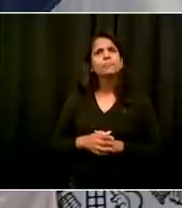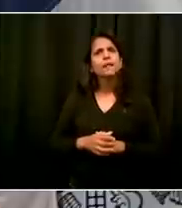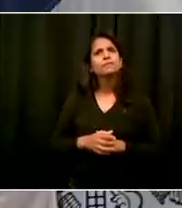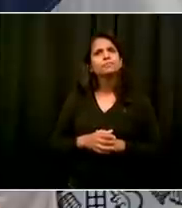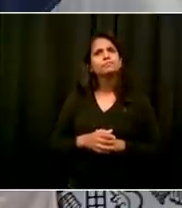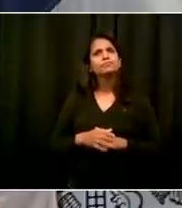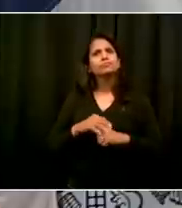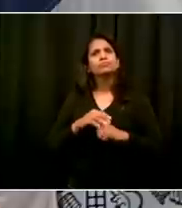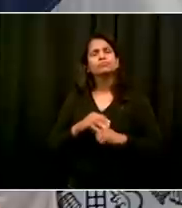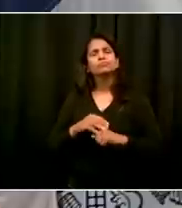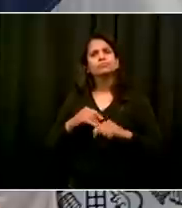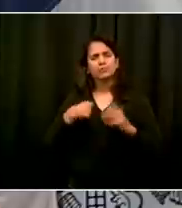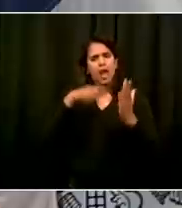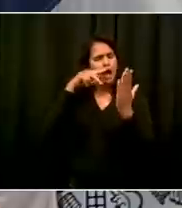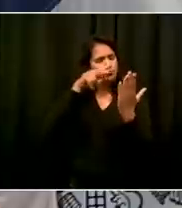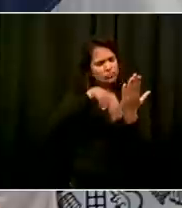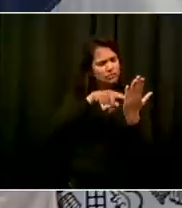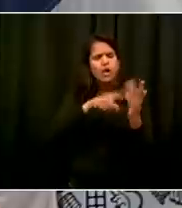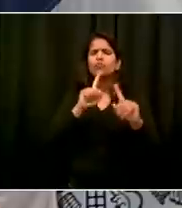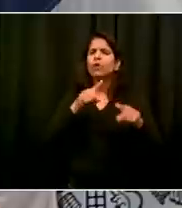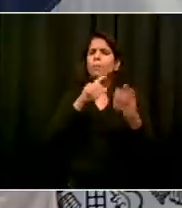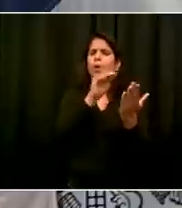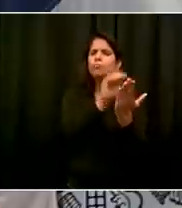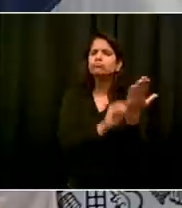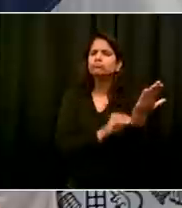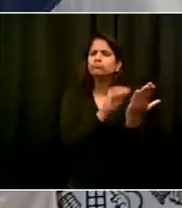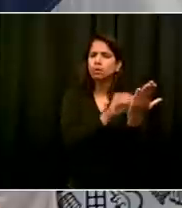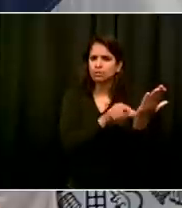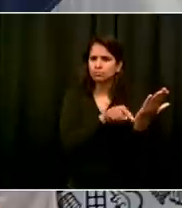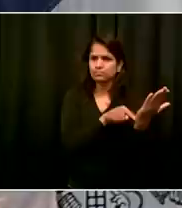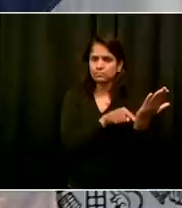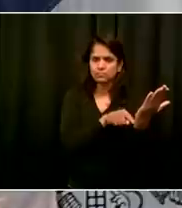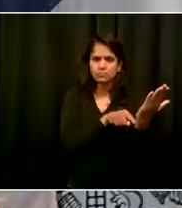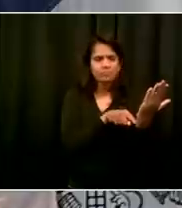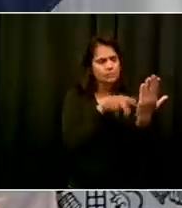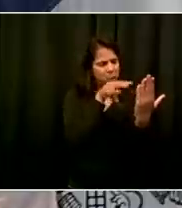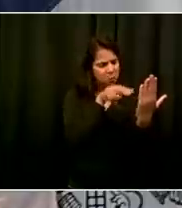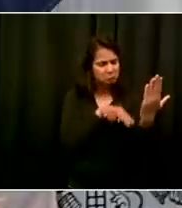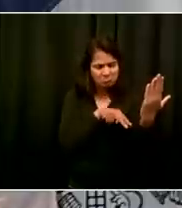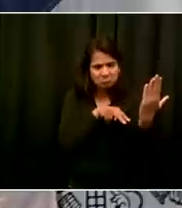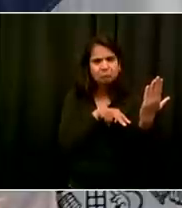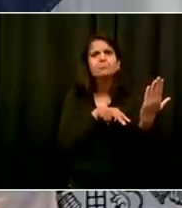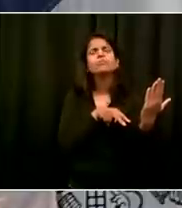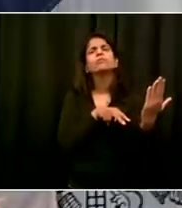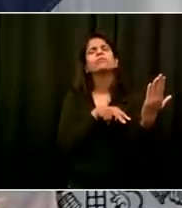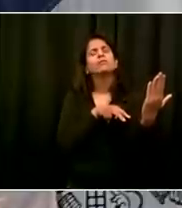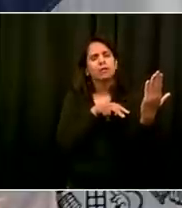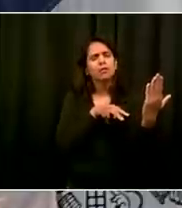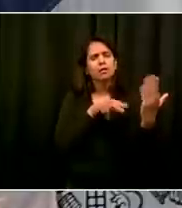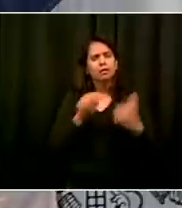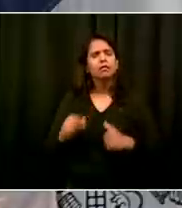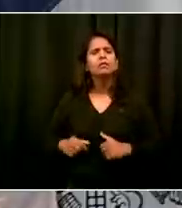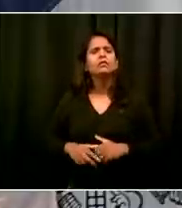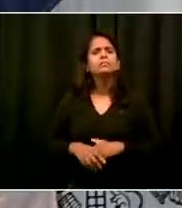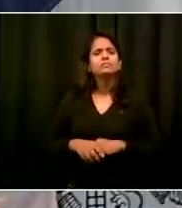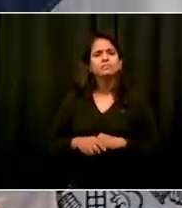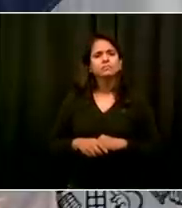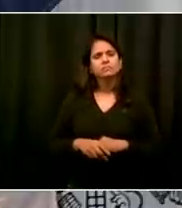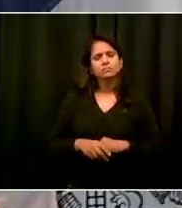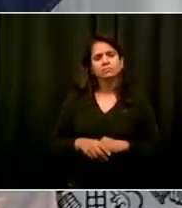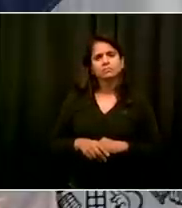because last time when, you know, because of the COVID, New York City hospitals have a crack, and if second